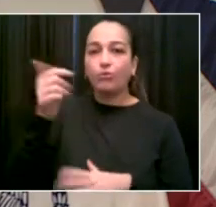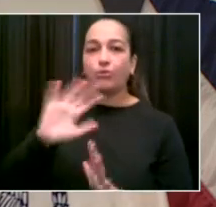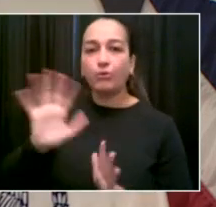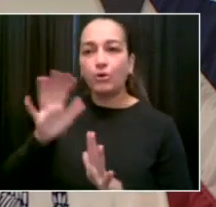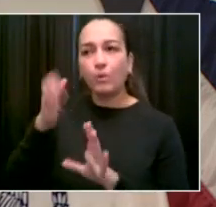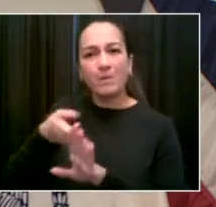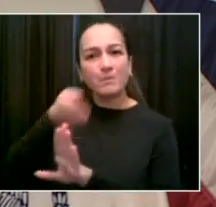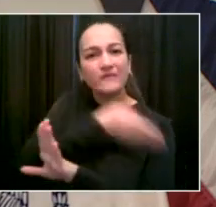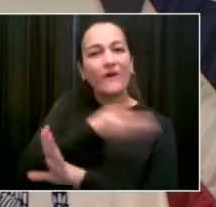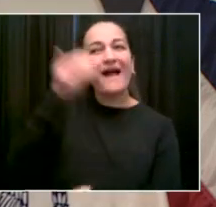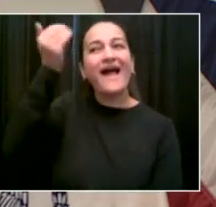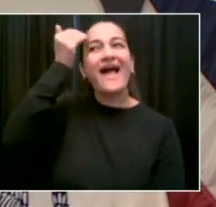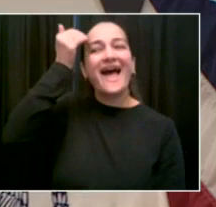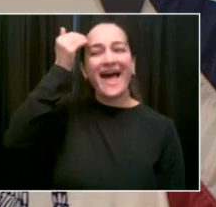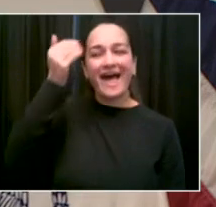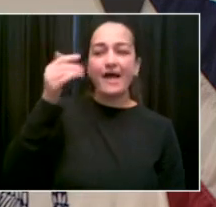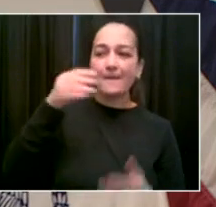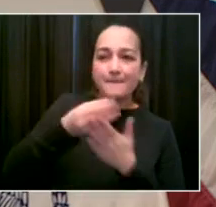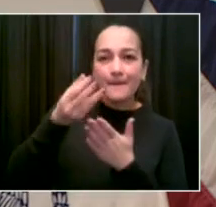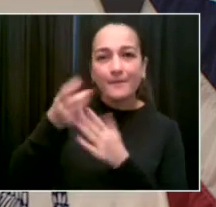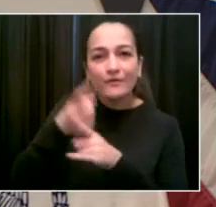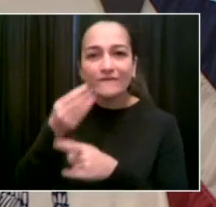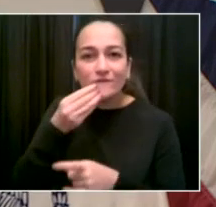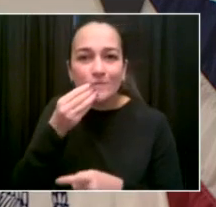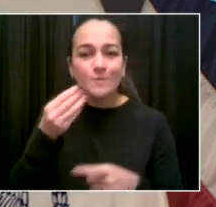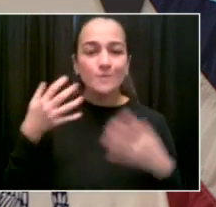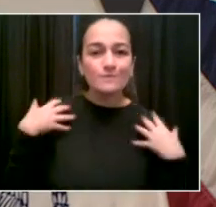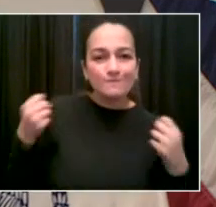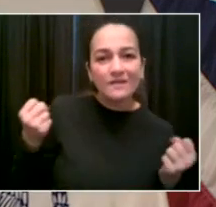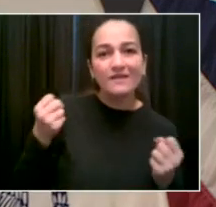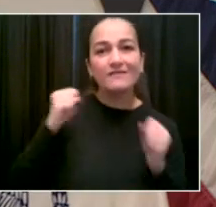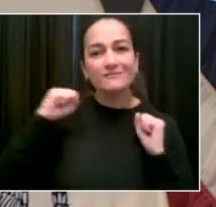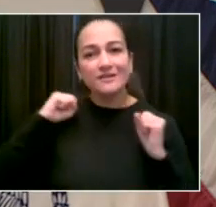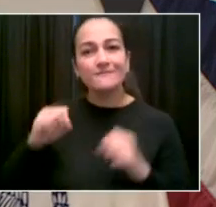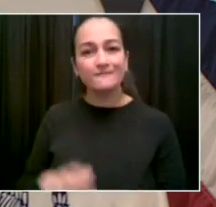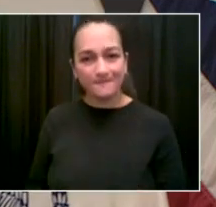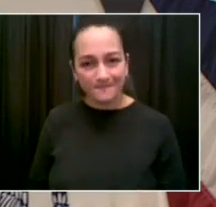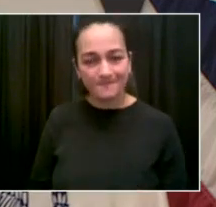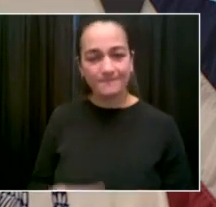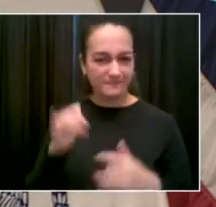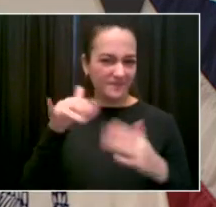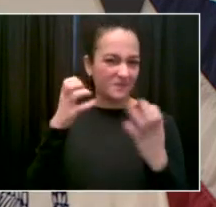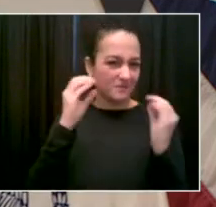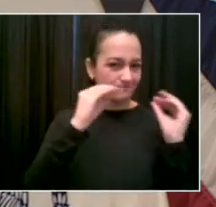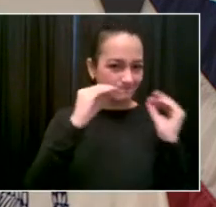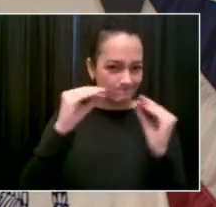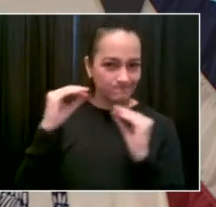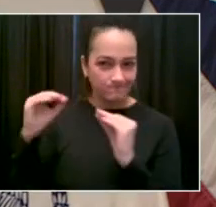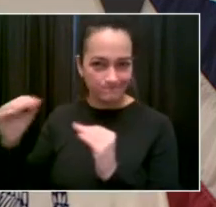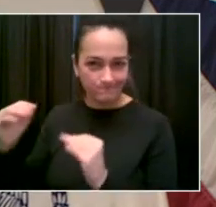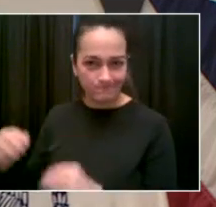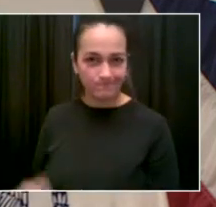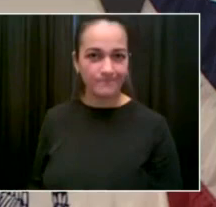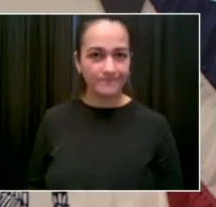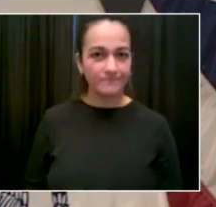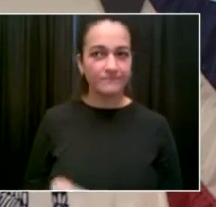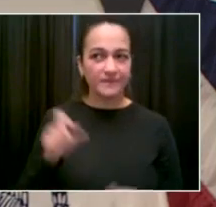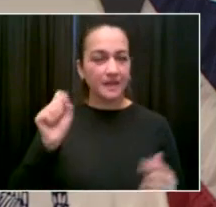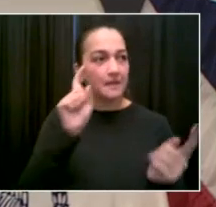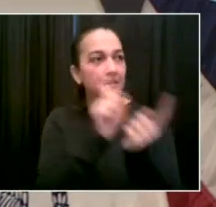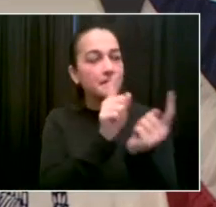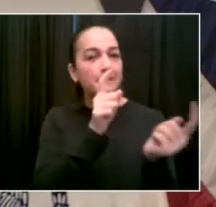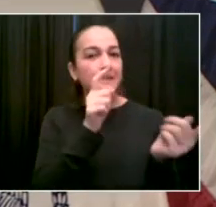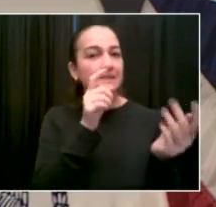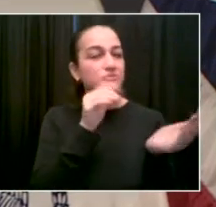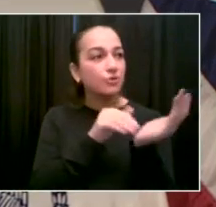the city. We want everyone to have insurance or have a primary doctor that they can afford through Health and Hospitals, NYC Care. But the public health corps goes